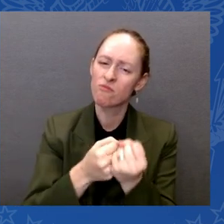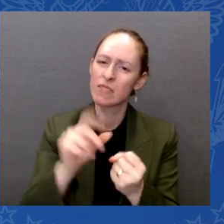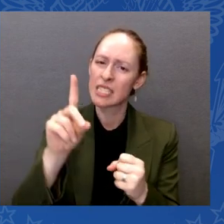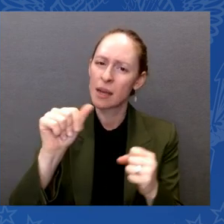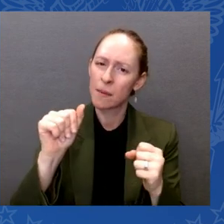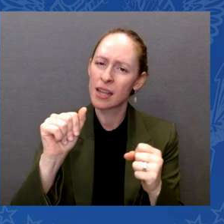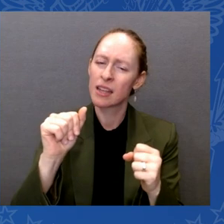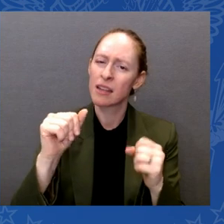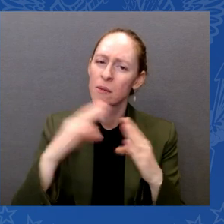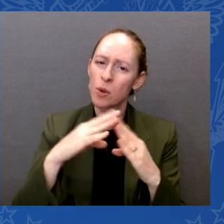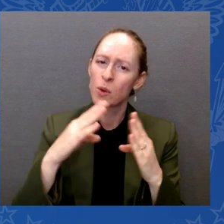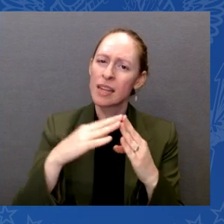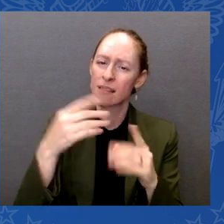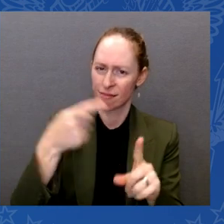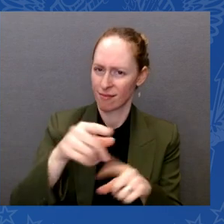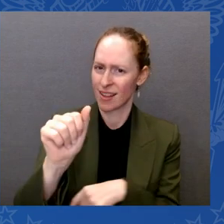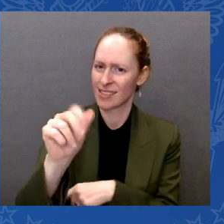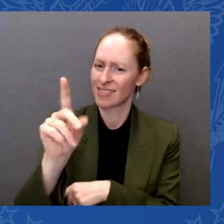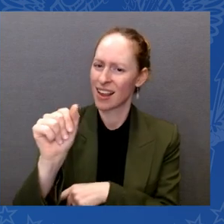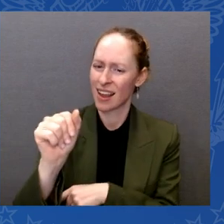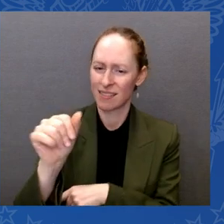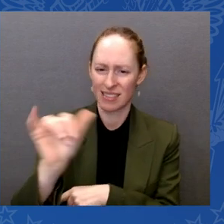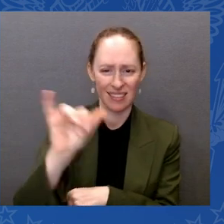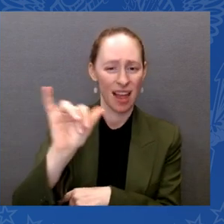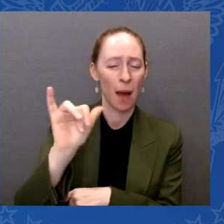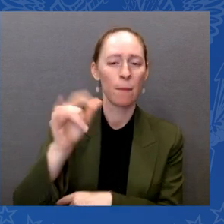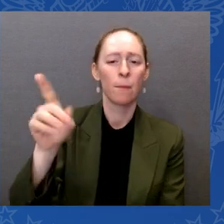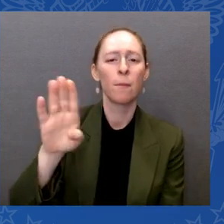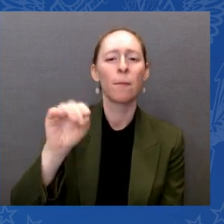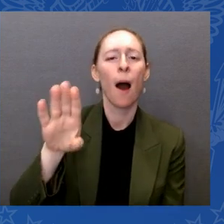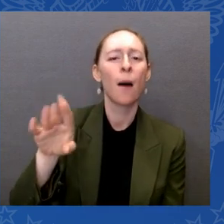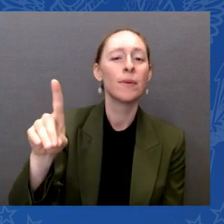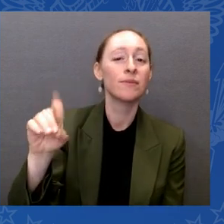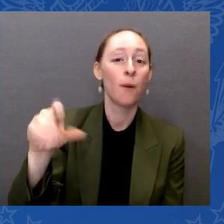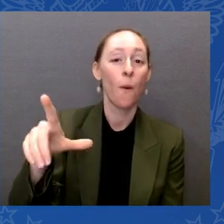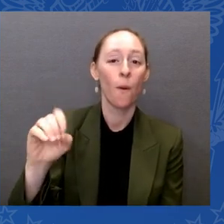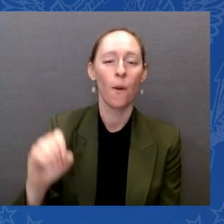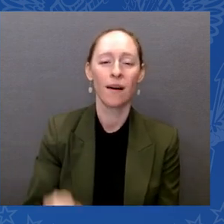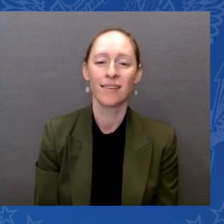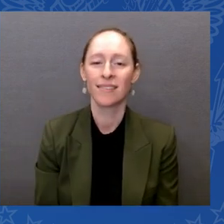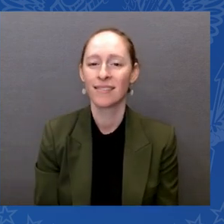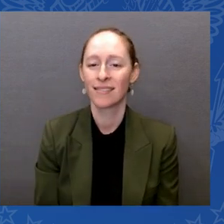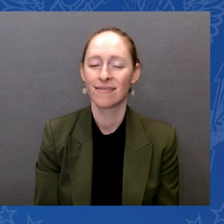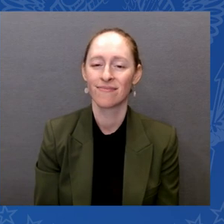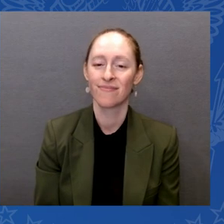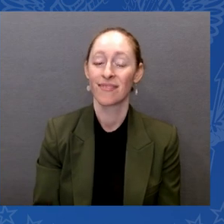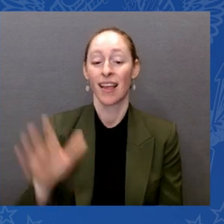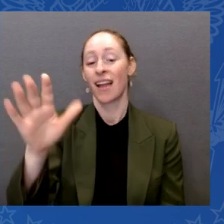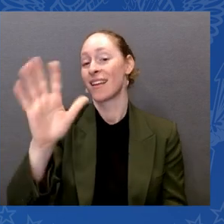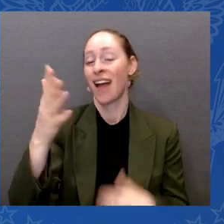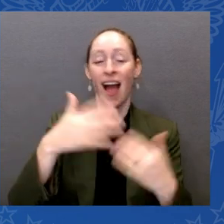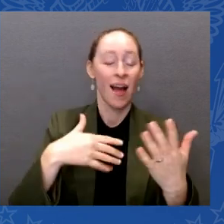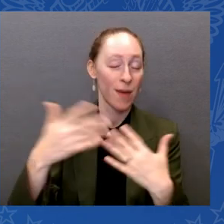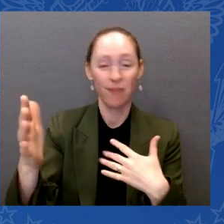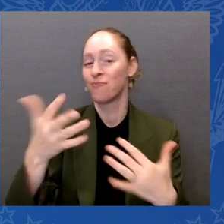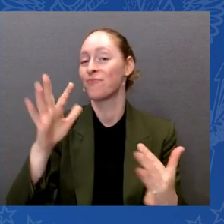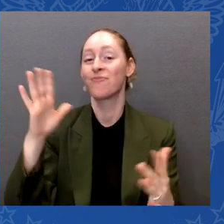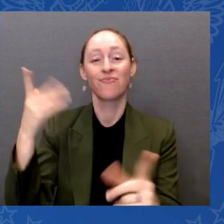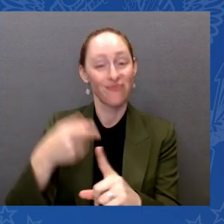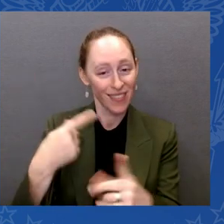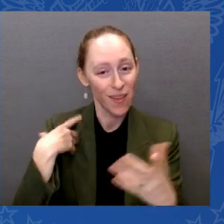so much. Look, um, I want to thank all the courageous advocates that are here. And there are a lot of advocates here